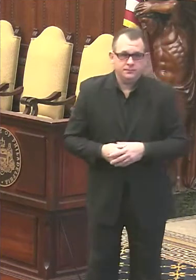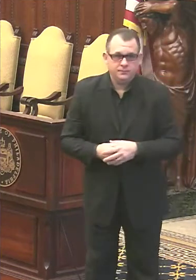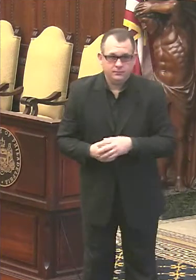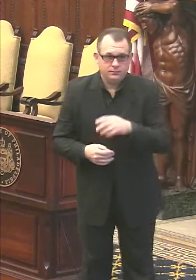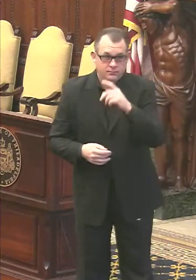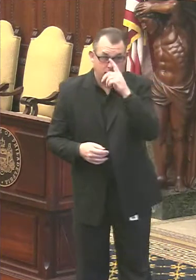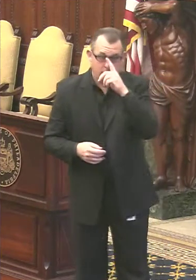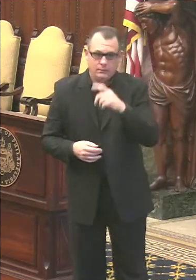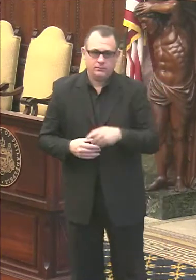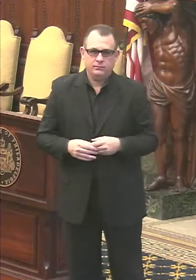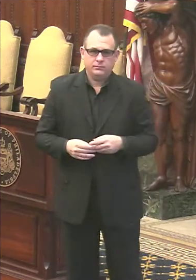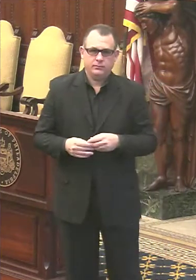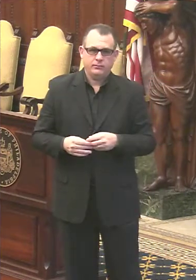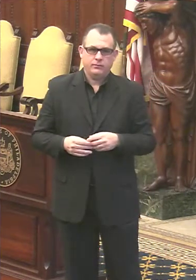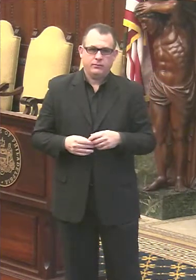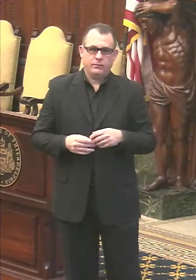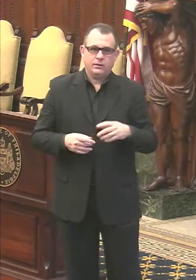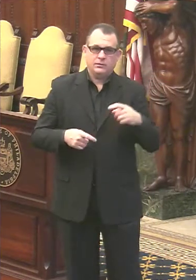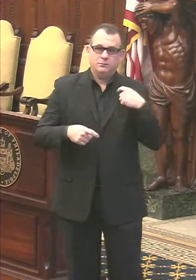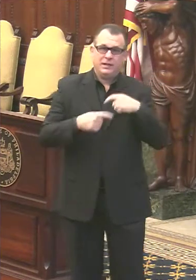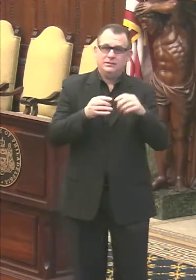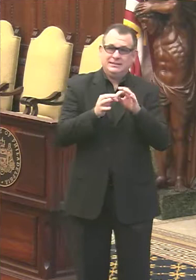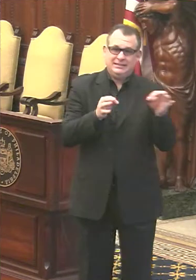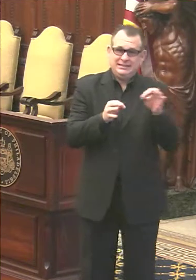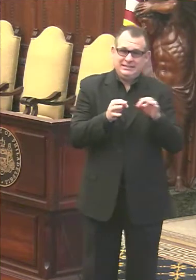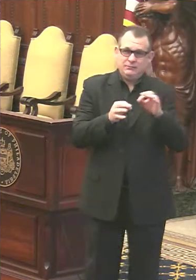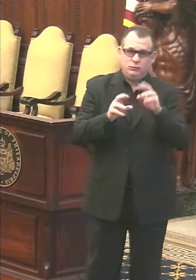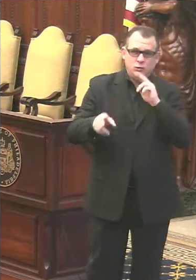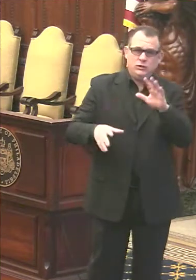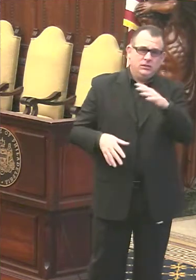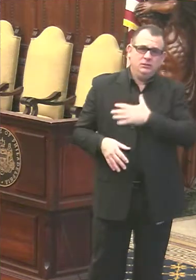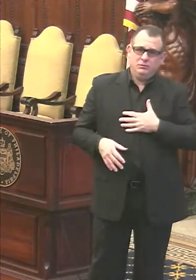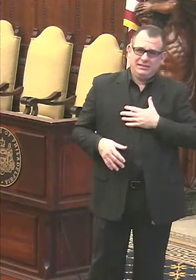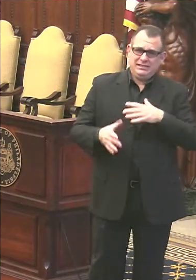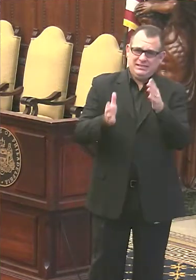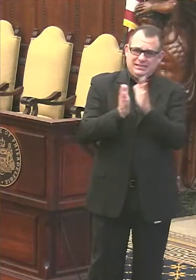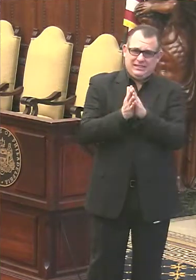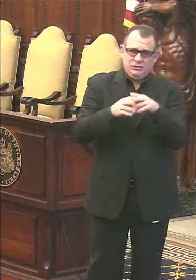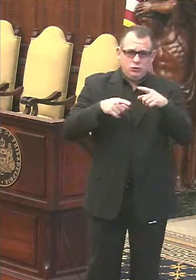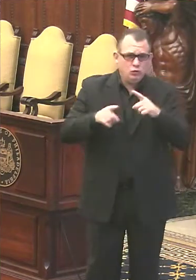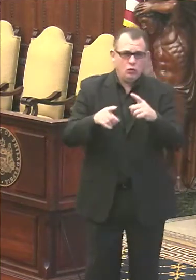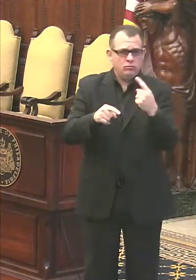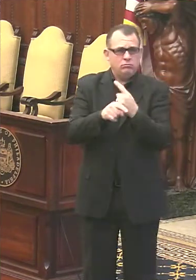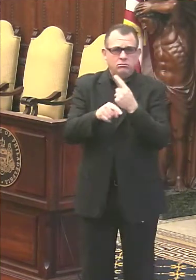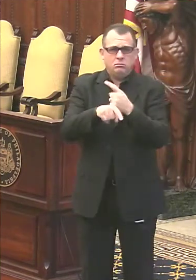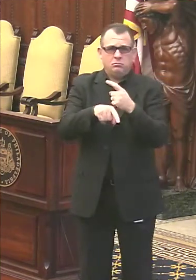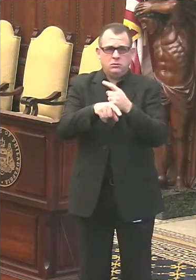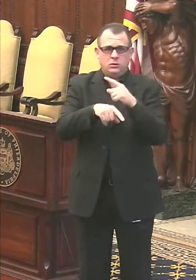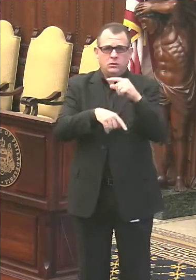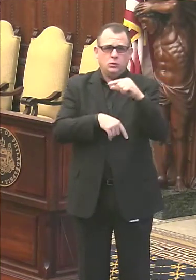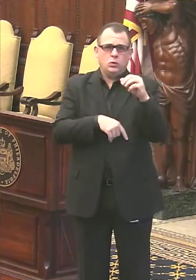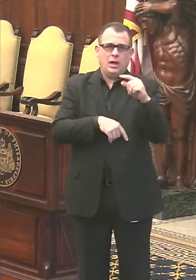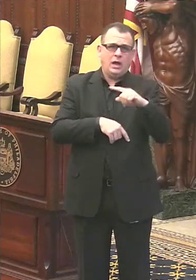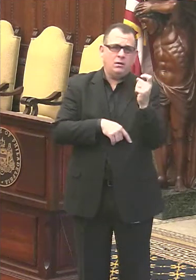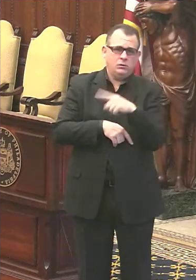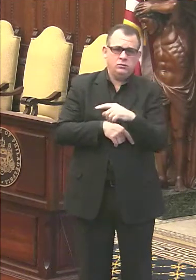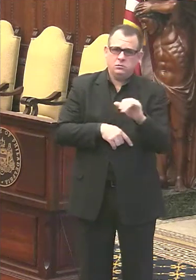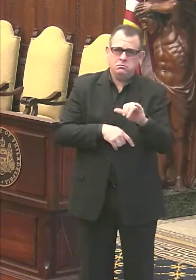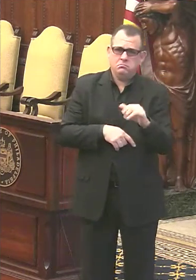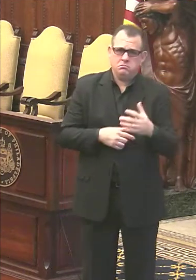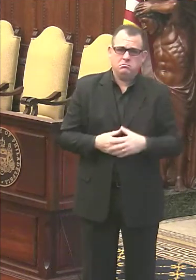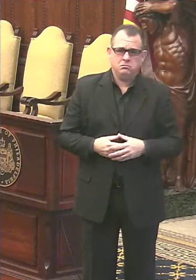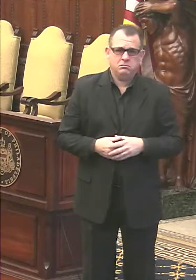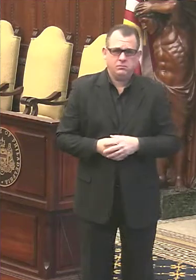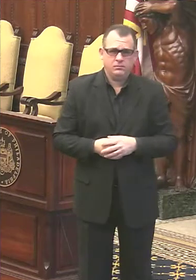reporters should still ask their questions during the regular Q&A and Armando will translate. We are going to begin our briefing with